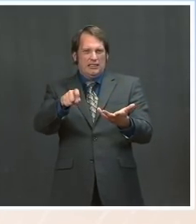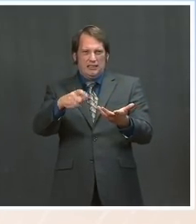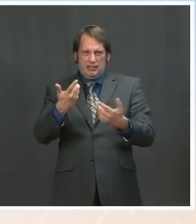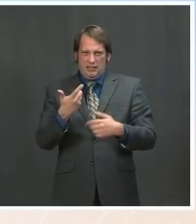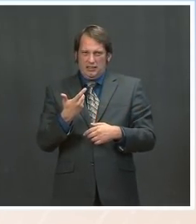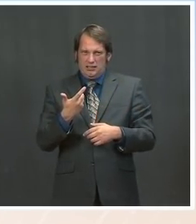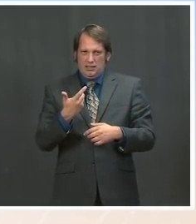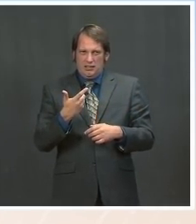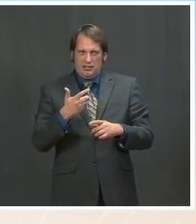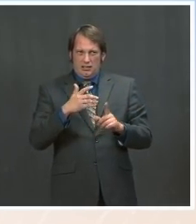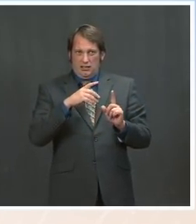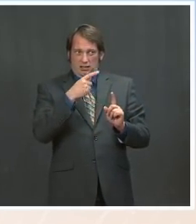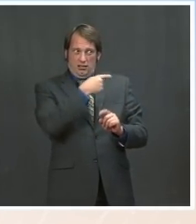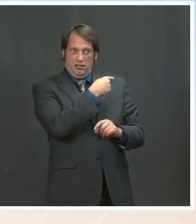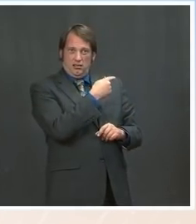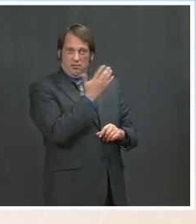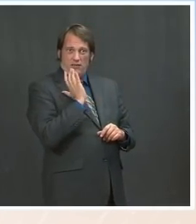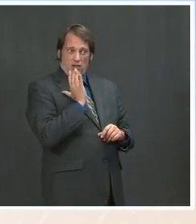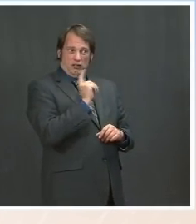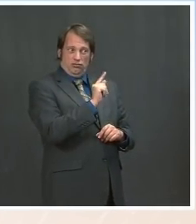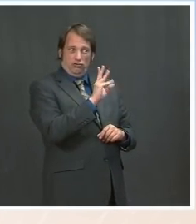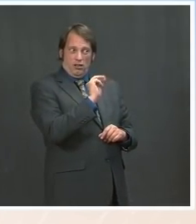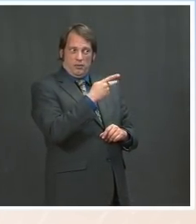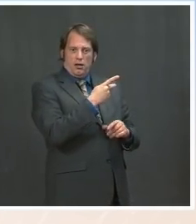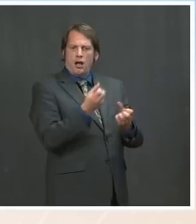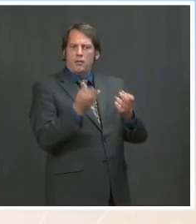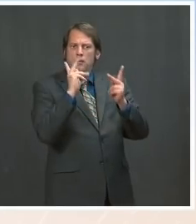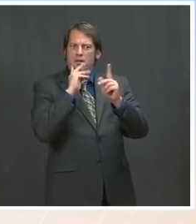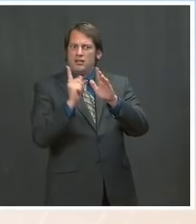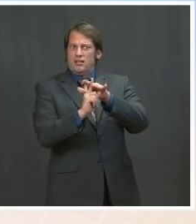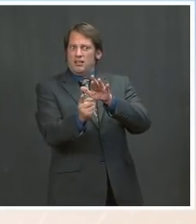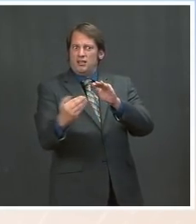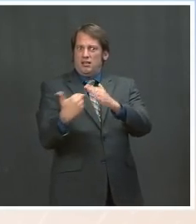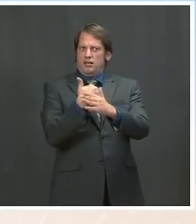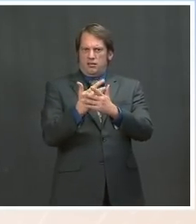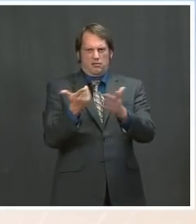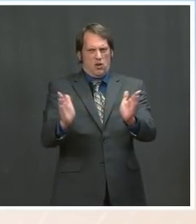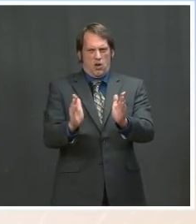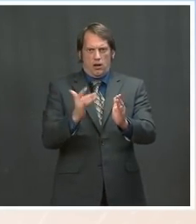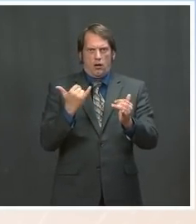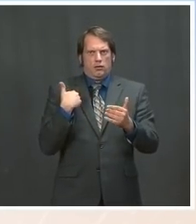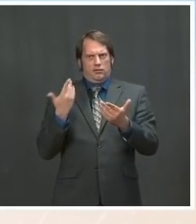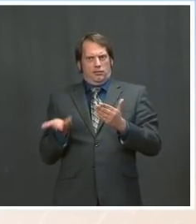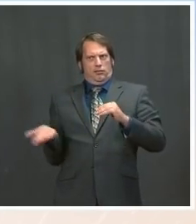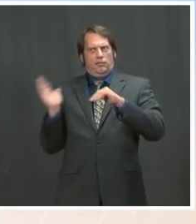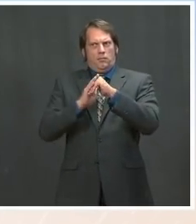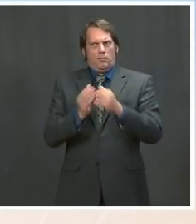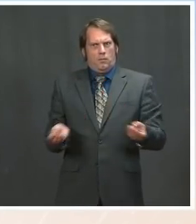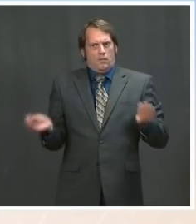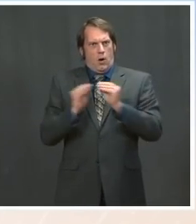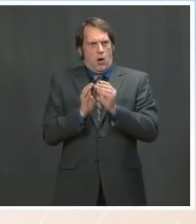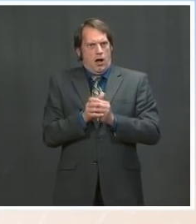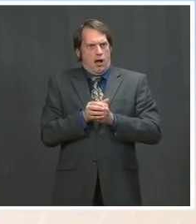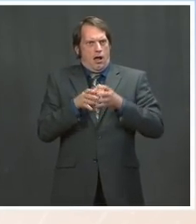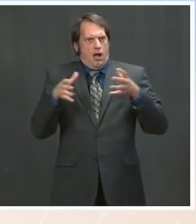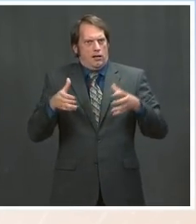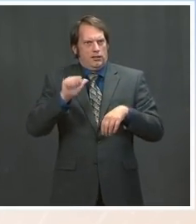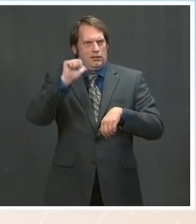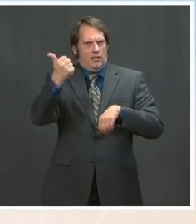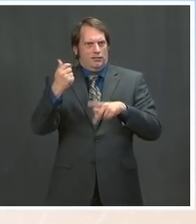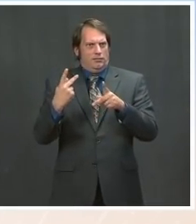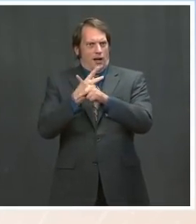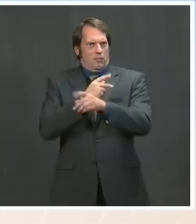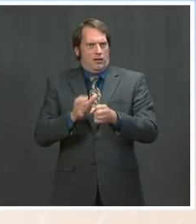administration. In that period of time, we came into office. The President made that announcement, made those — put those aspirational goals out there.